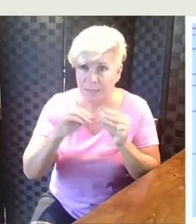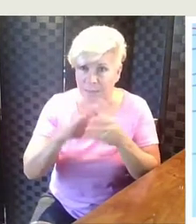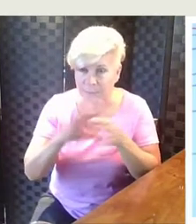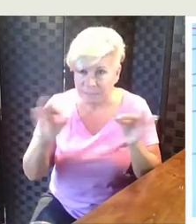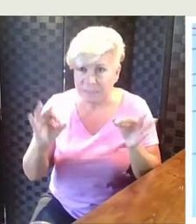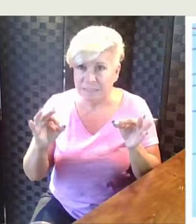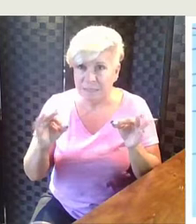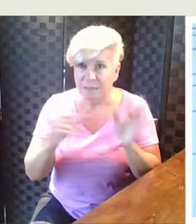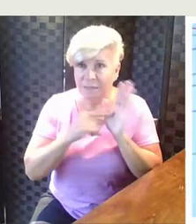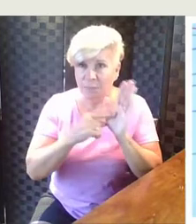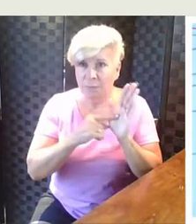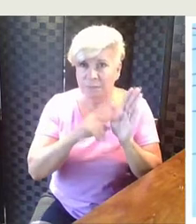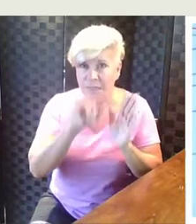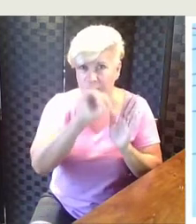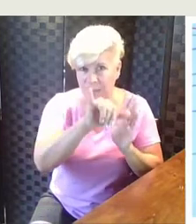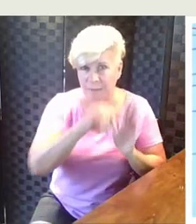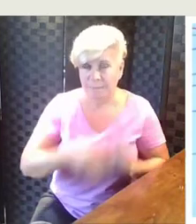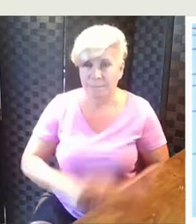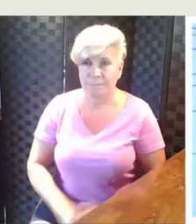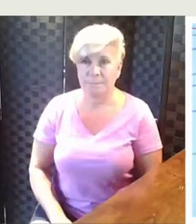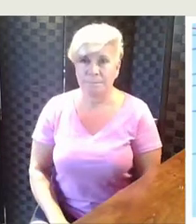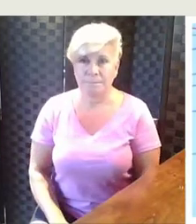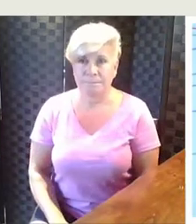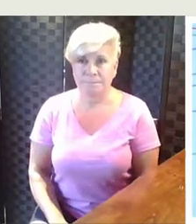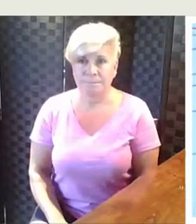equation that represents this model.